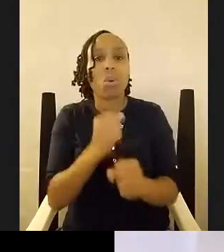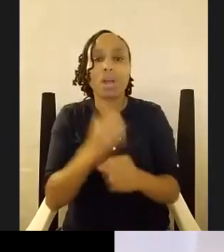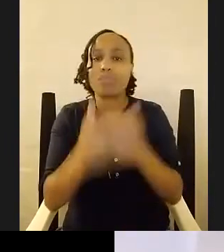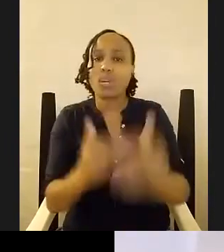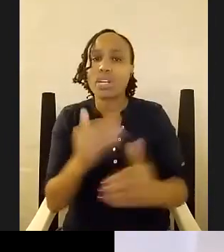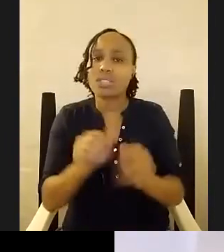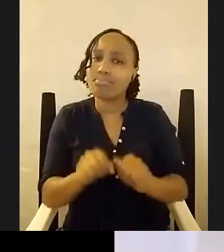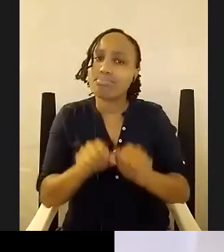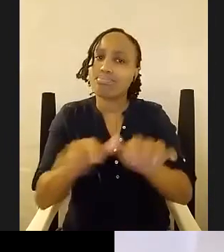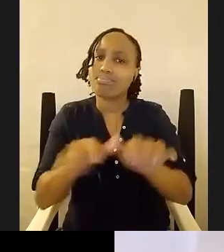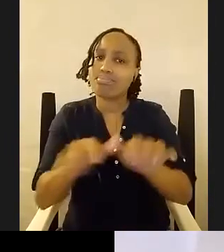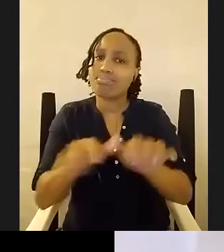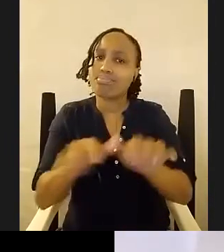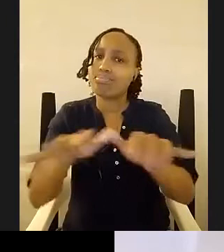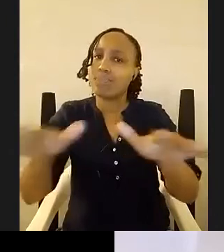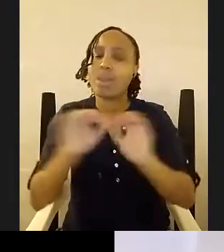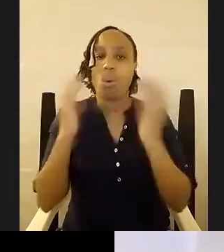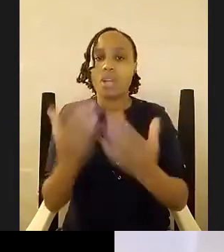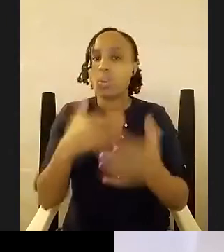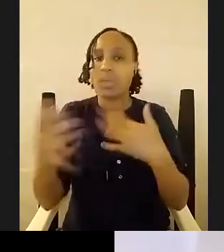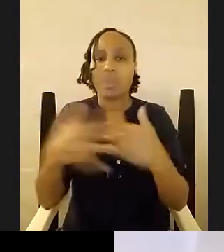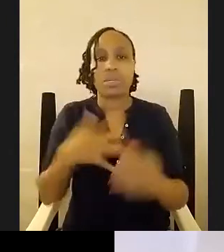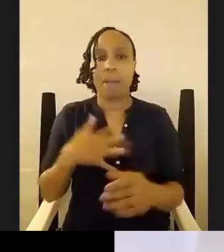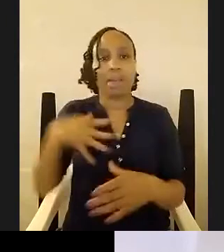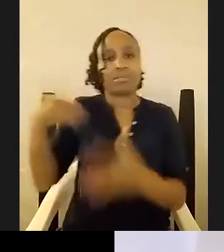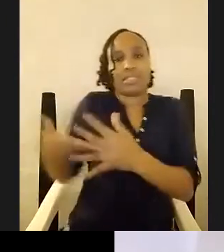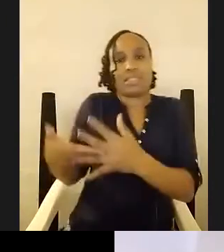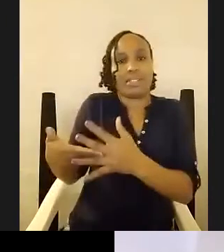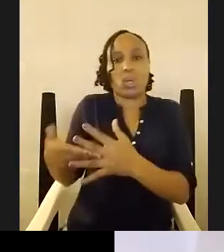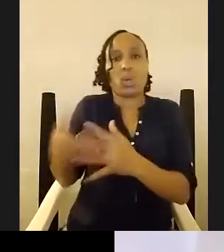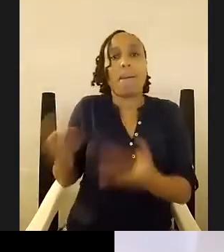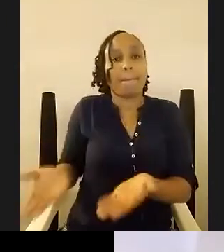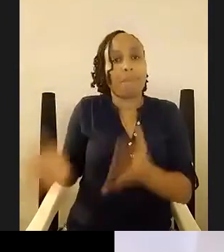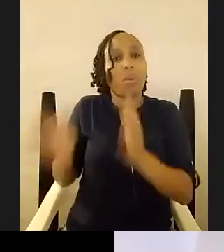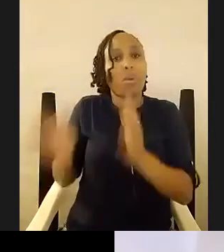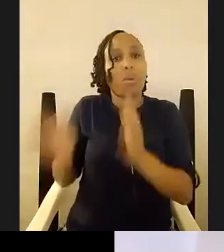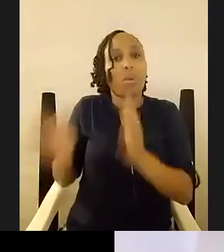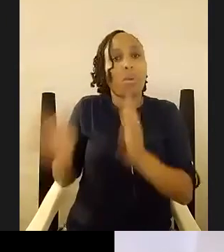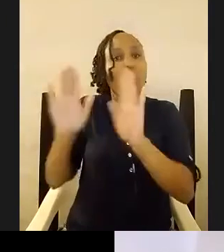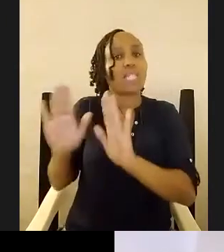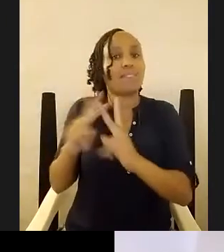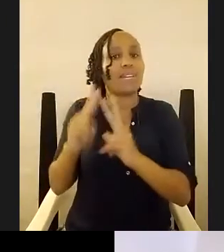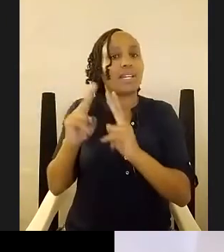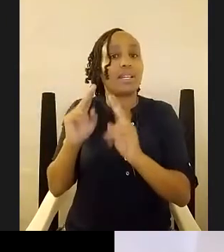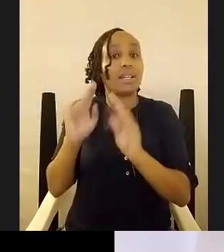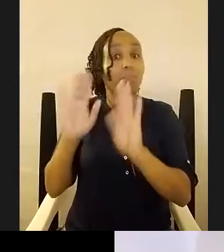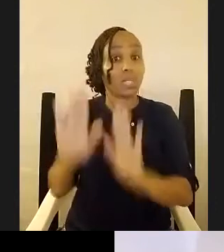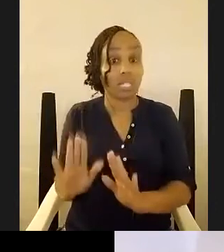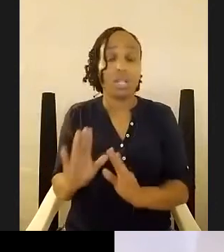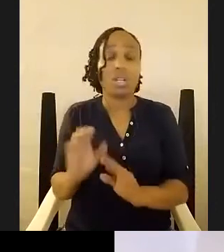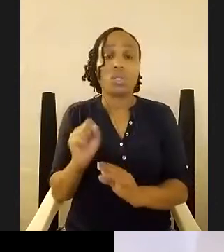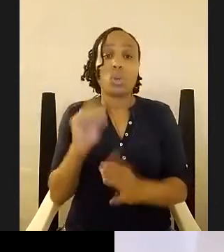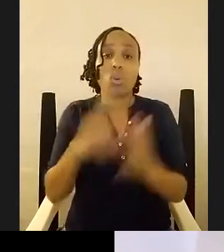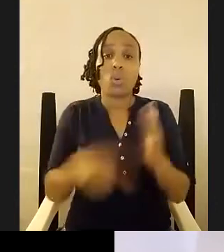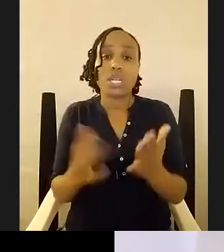so promotion is really important and i think if there is one thing to take from this experience is um if you're going to take